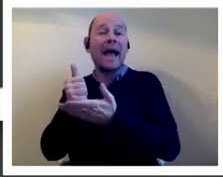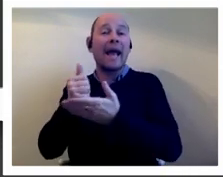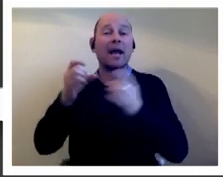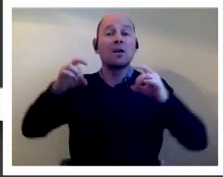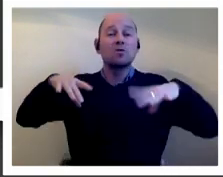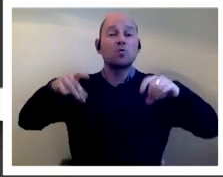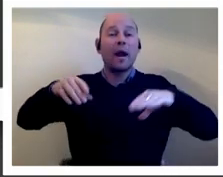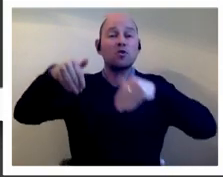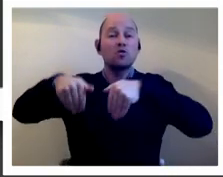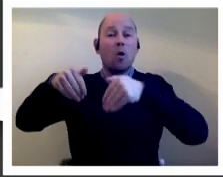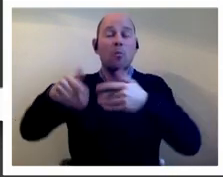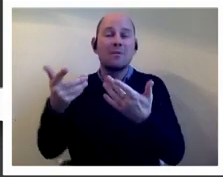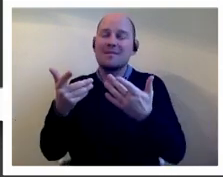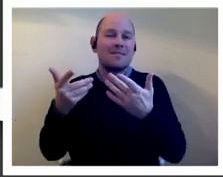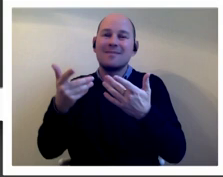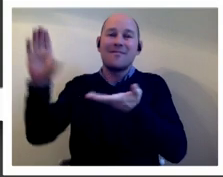pulled so it had to disband